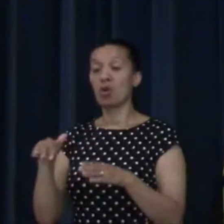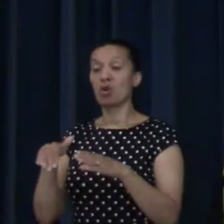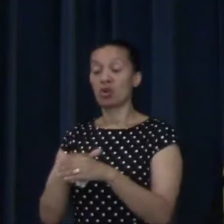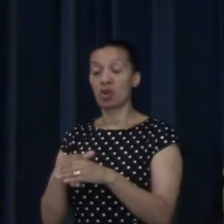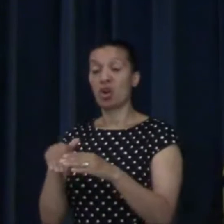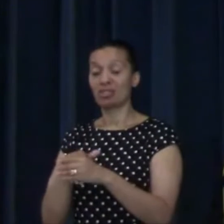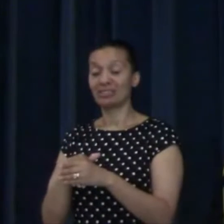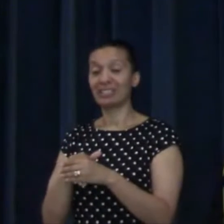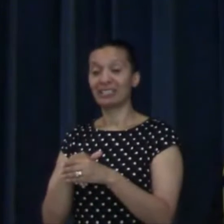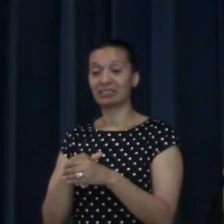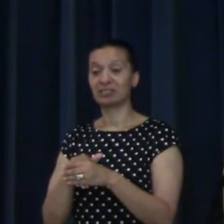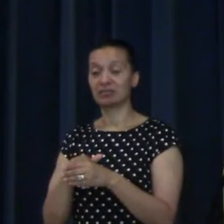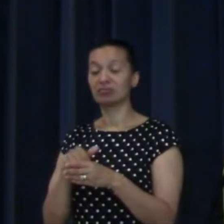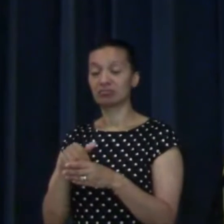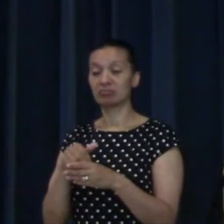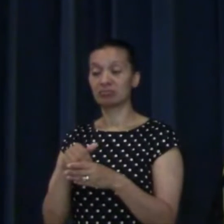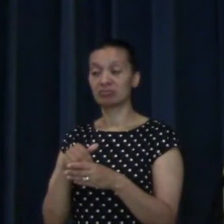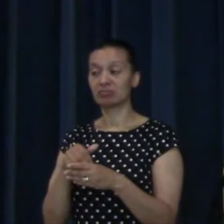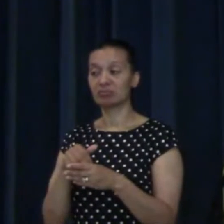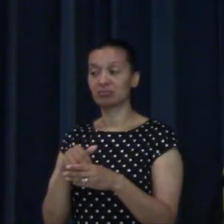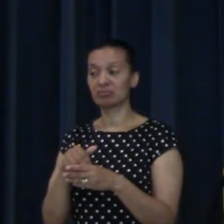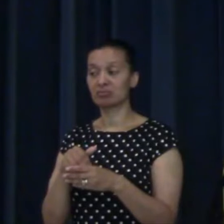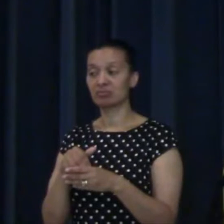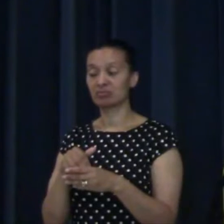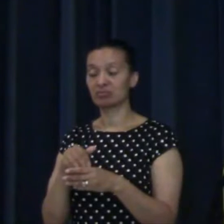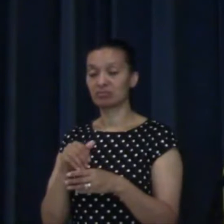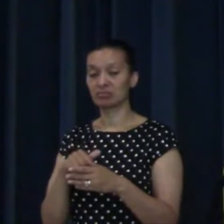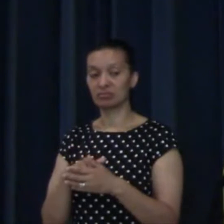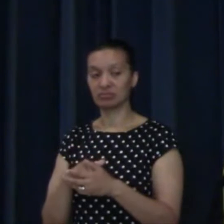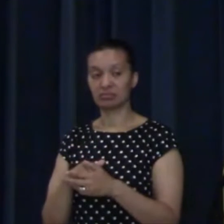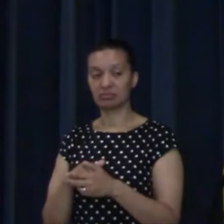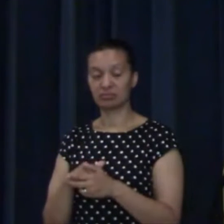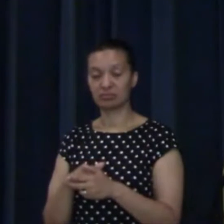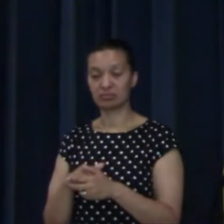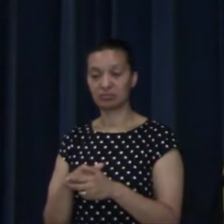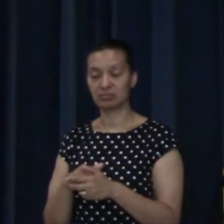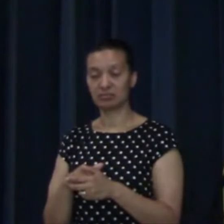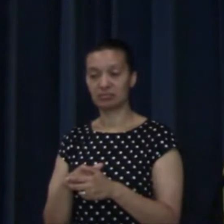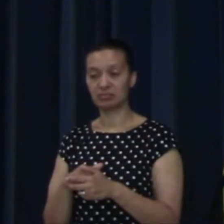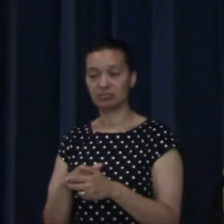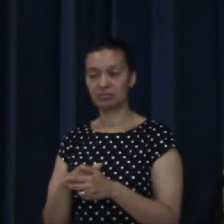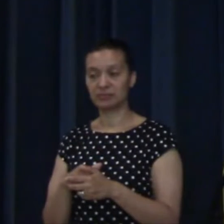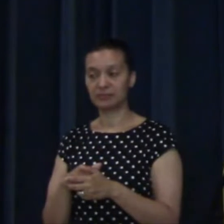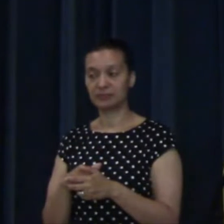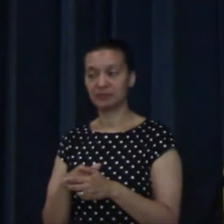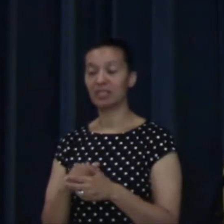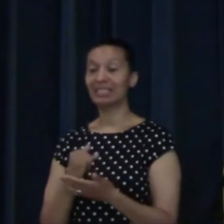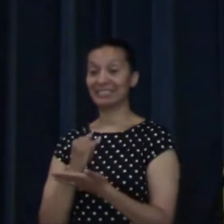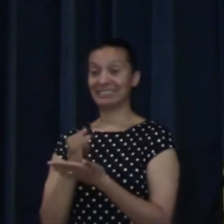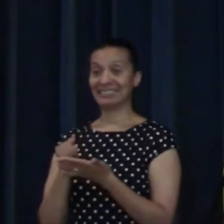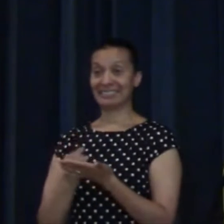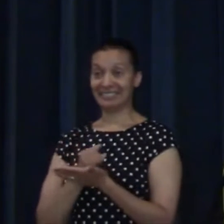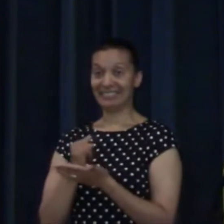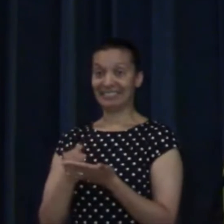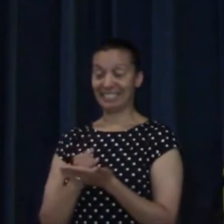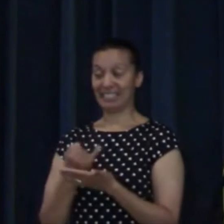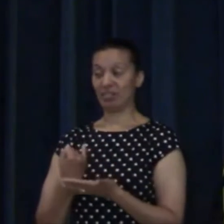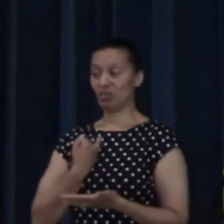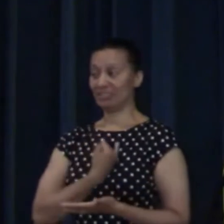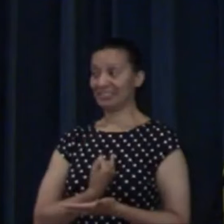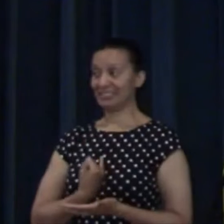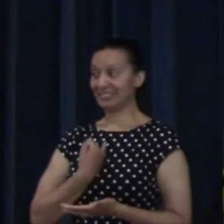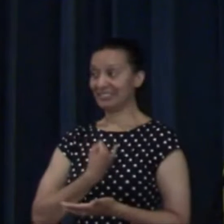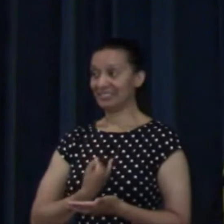the whole Bible. Not counting people's sins against them. You see, sin is the thing that